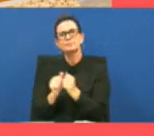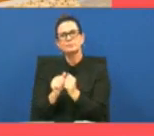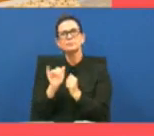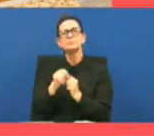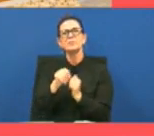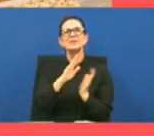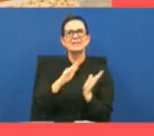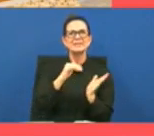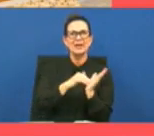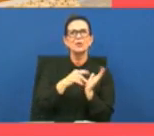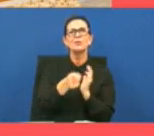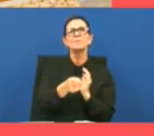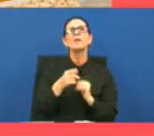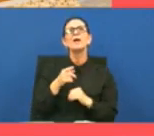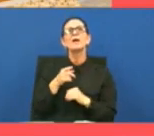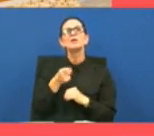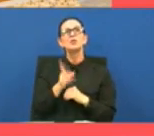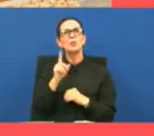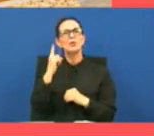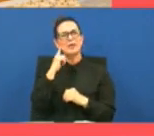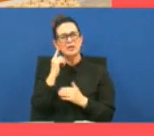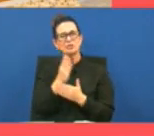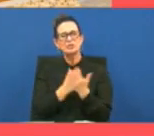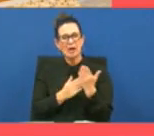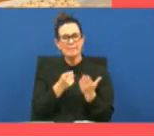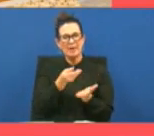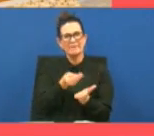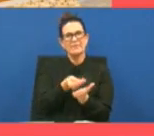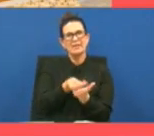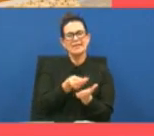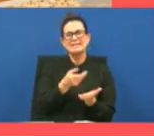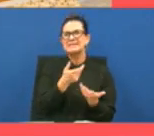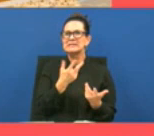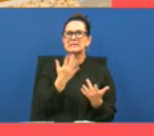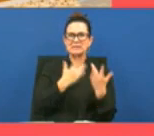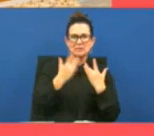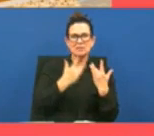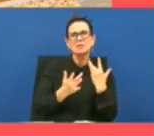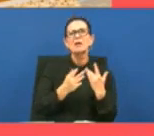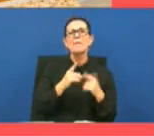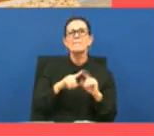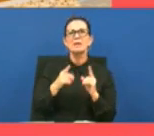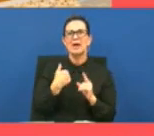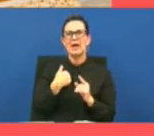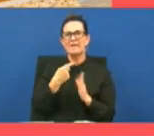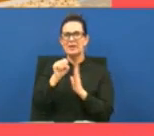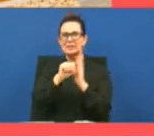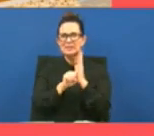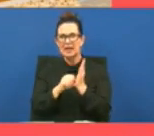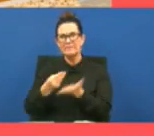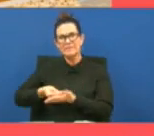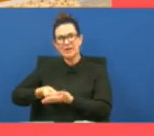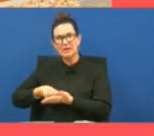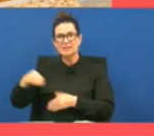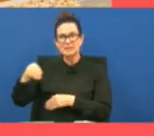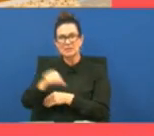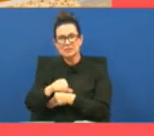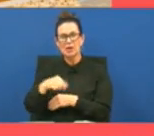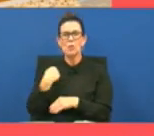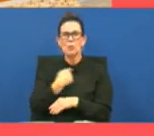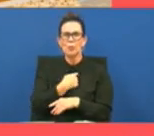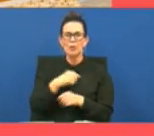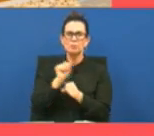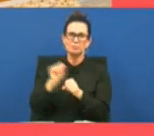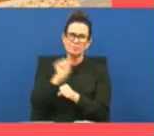you'll hear they are facing some financial challenges as a result of some uh state funding issues but we're really working diligently